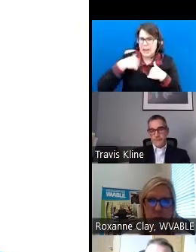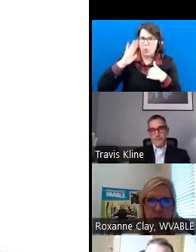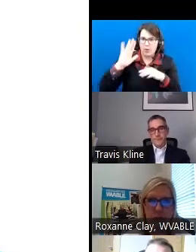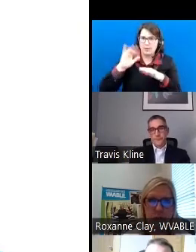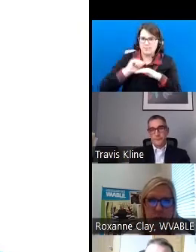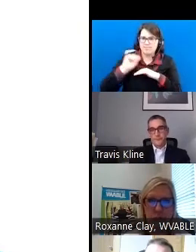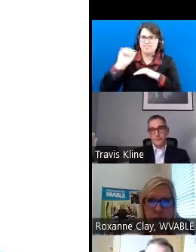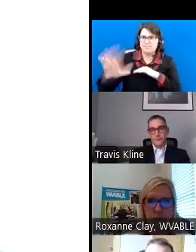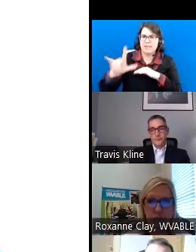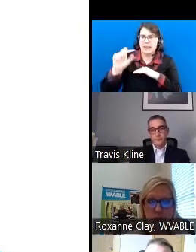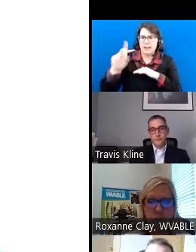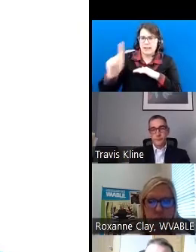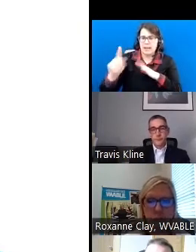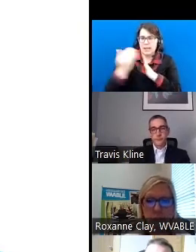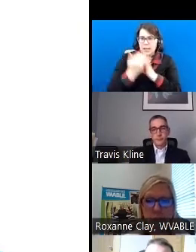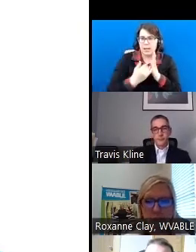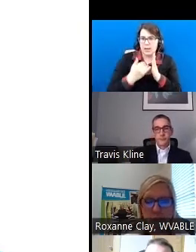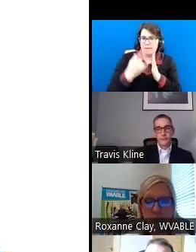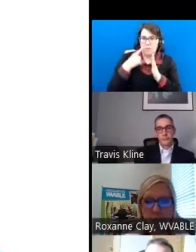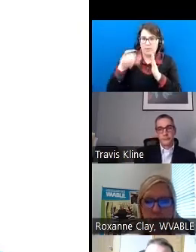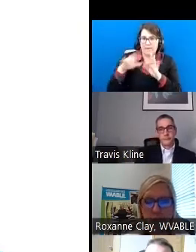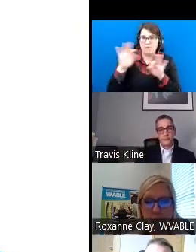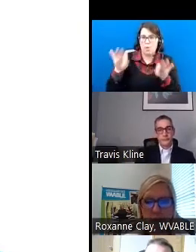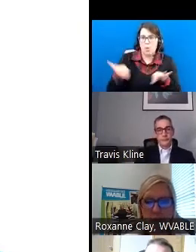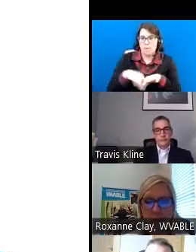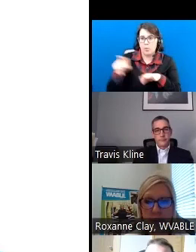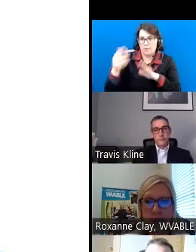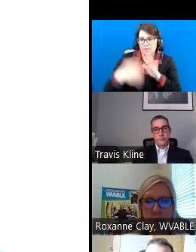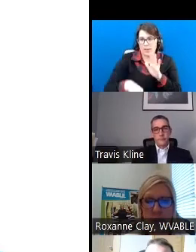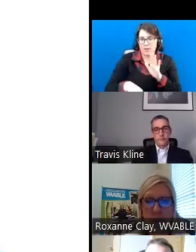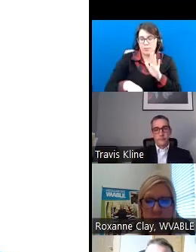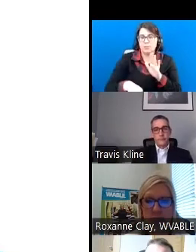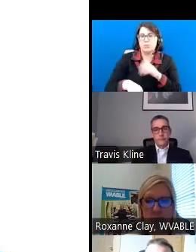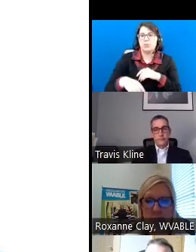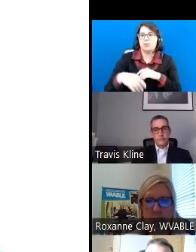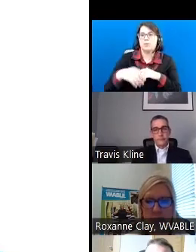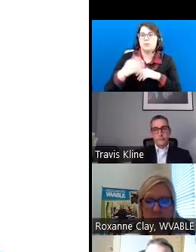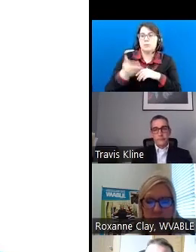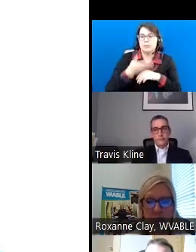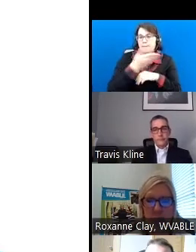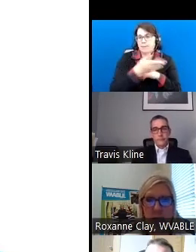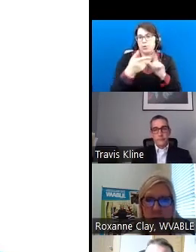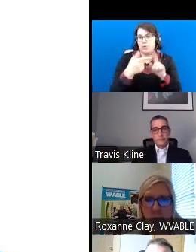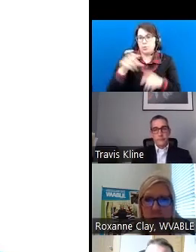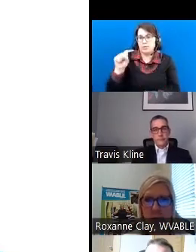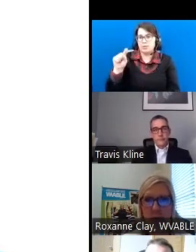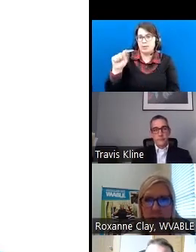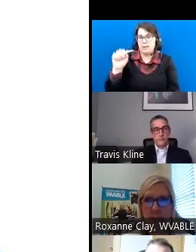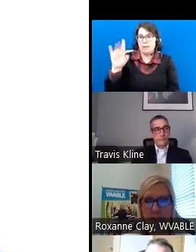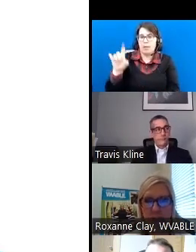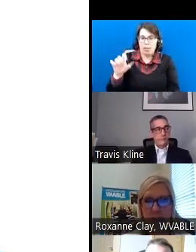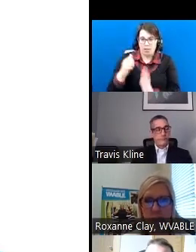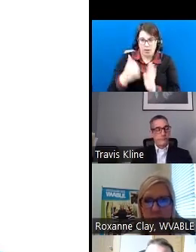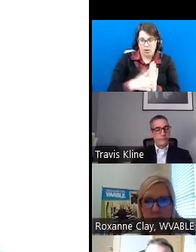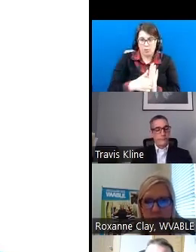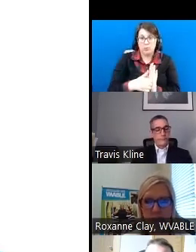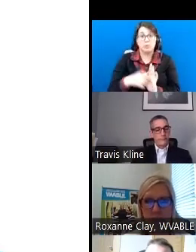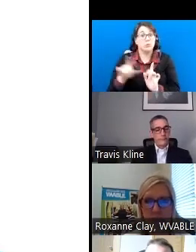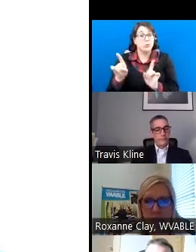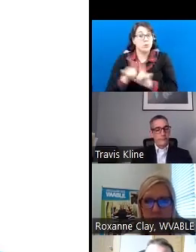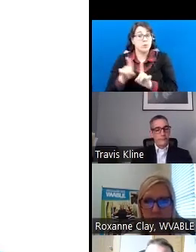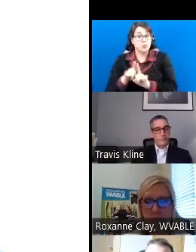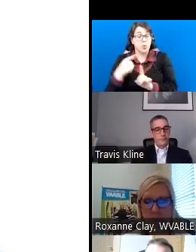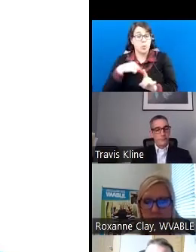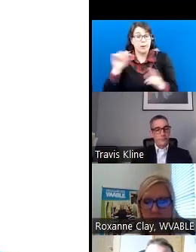you a link to the form that you can complete and that you would submit to Stable Account. Additionally, we can